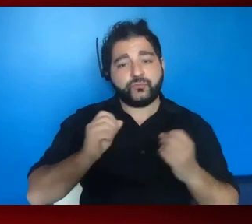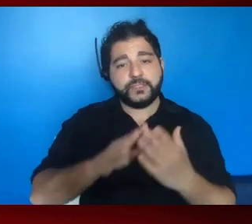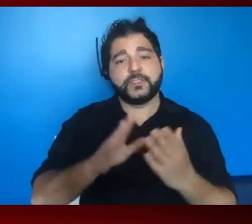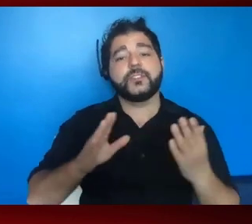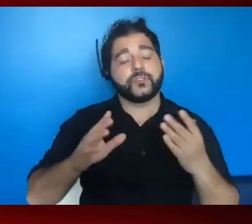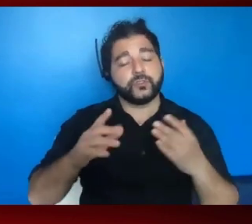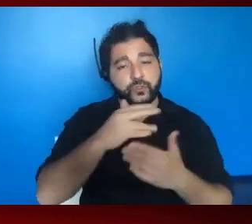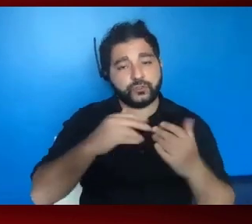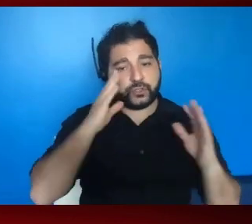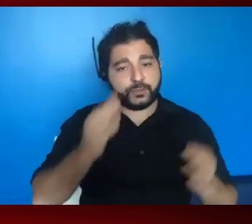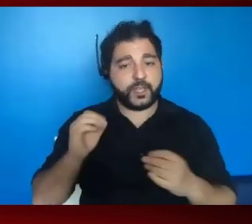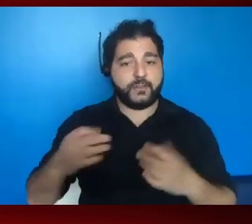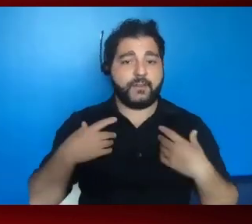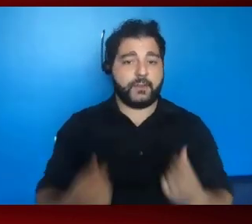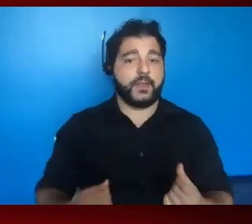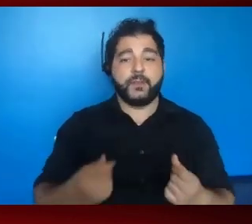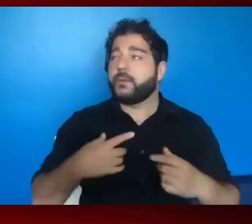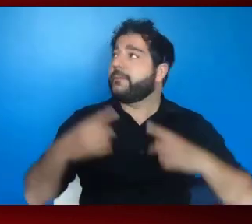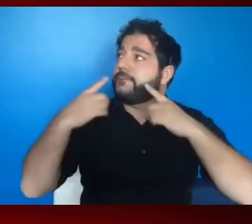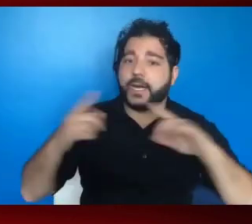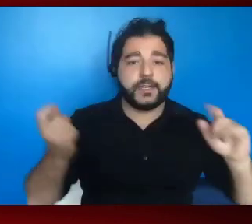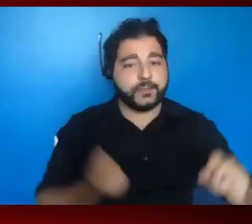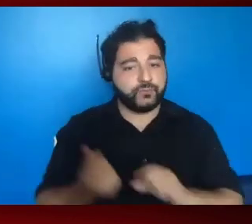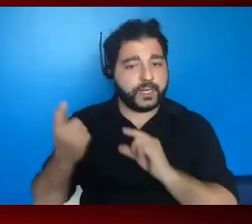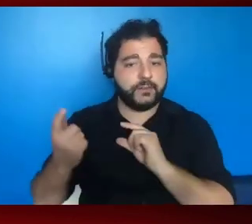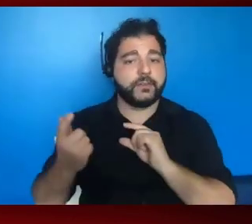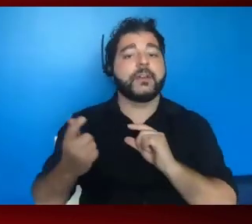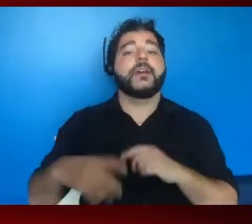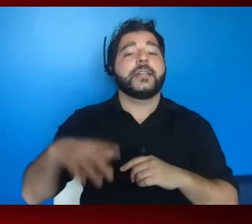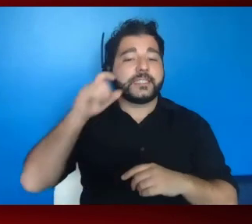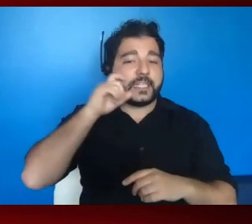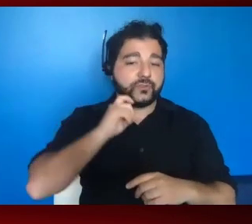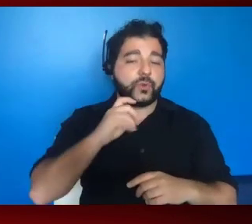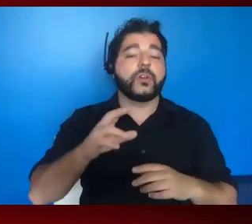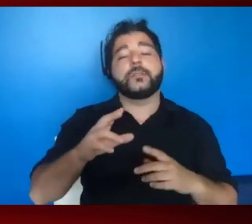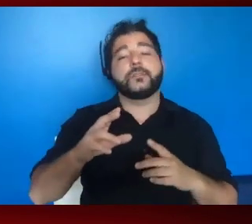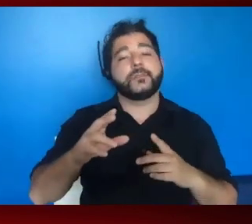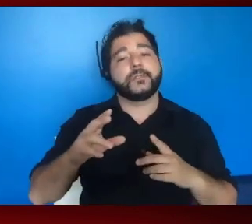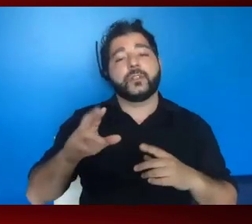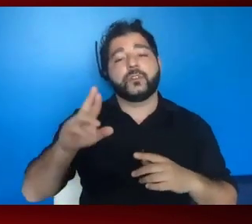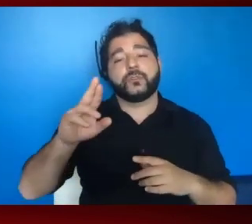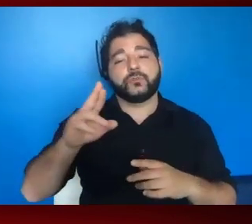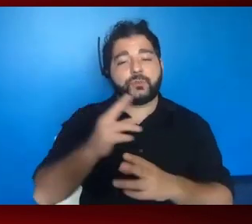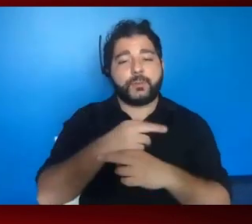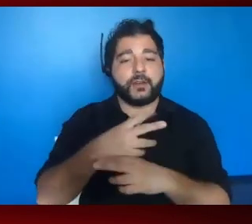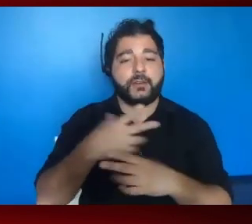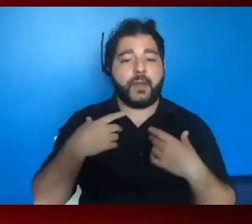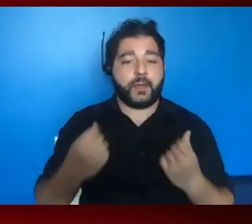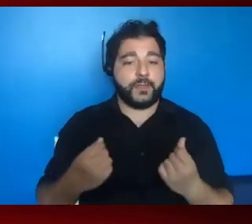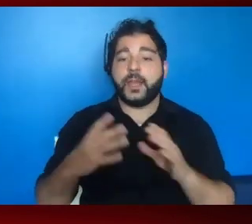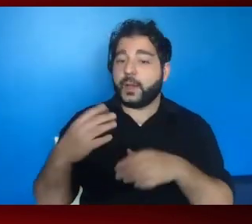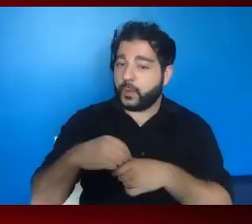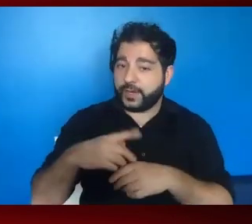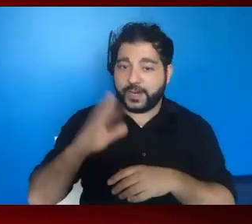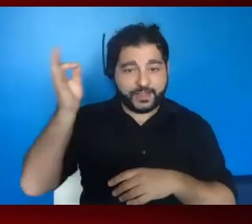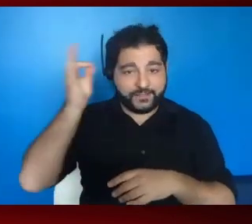people's lives would be improved if we finally got rid of the limits on sexual and reproductive health care, including the ban on federal funding for abortion, the Hyde